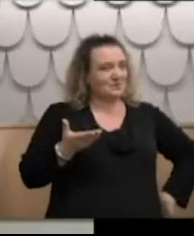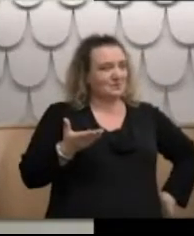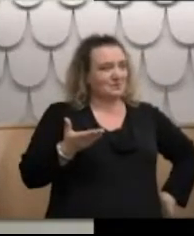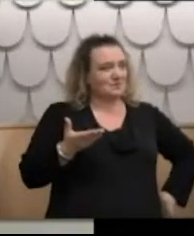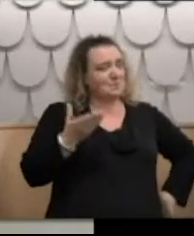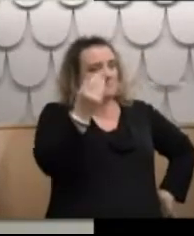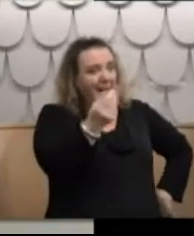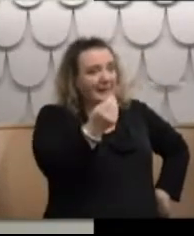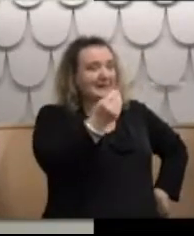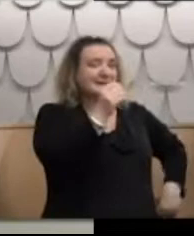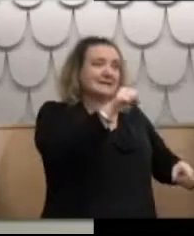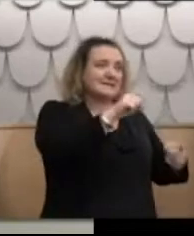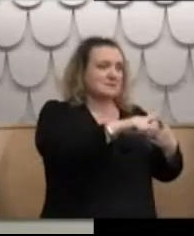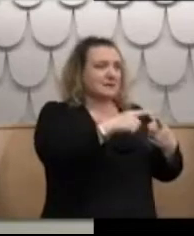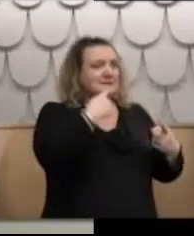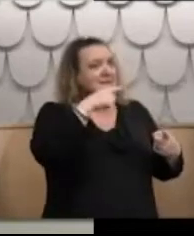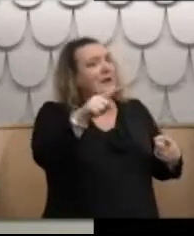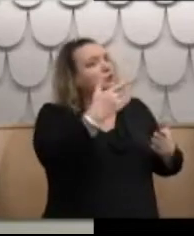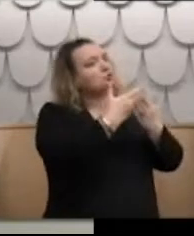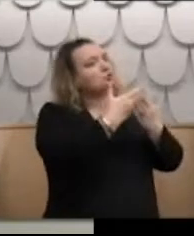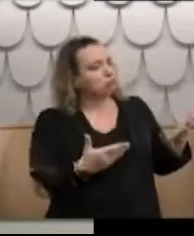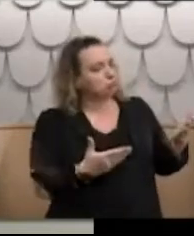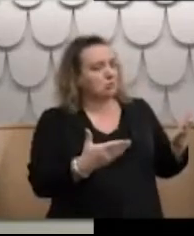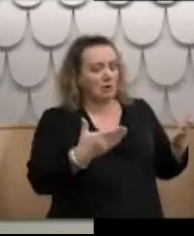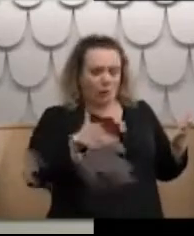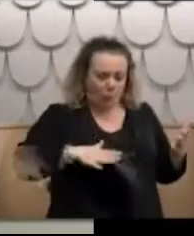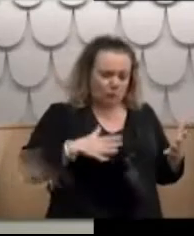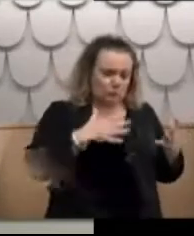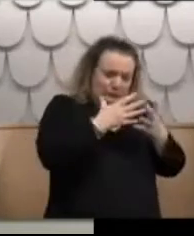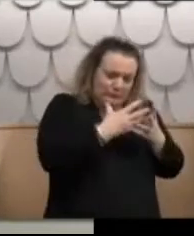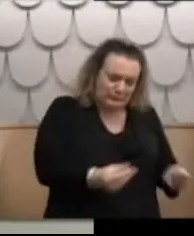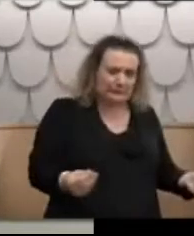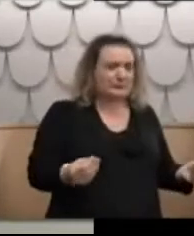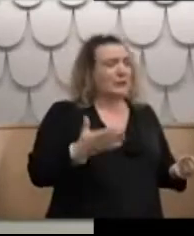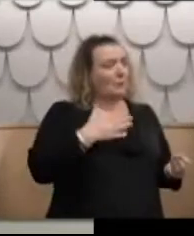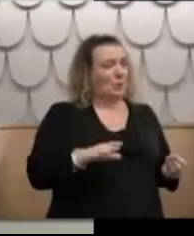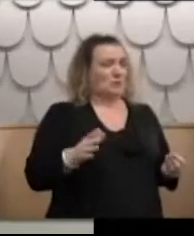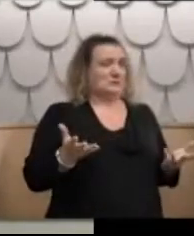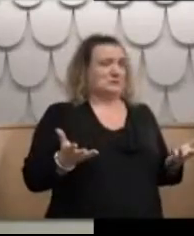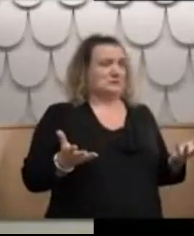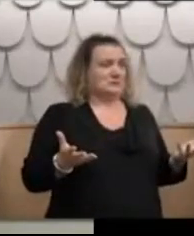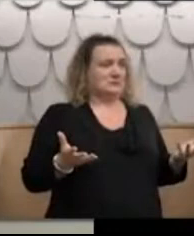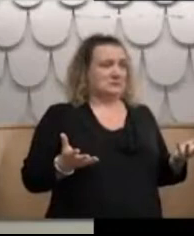money. We need to be able to tell our story and get some sort of closure for what had happened to me.